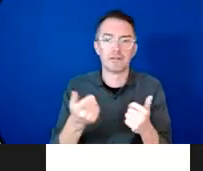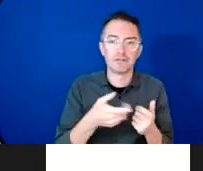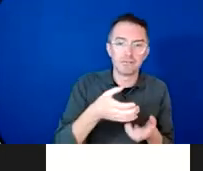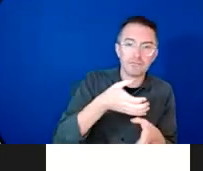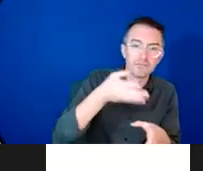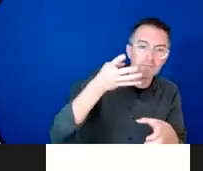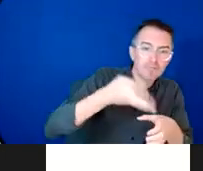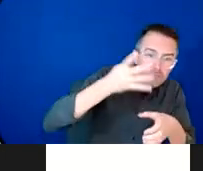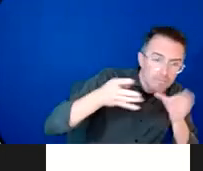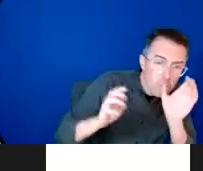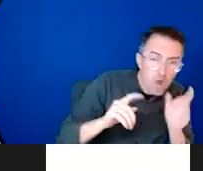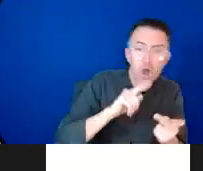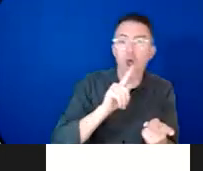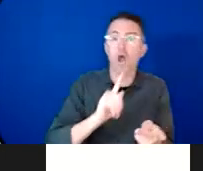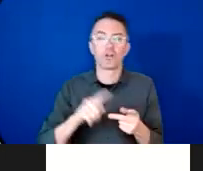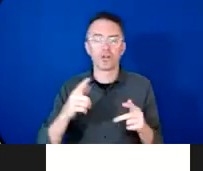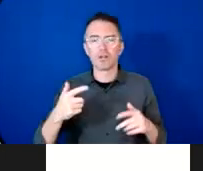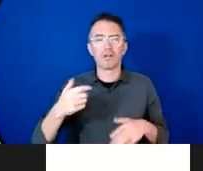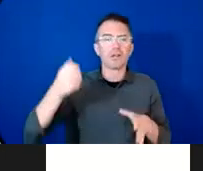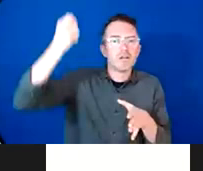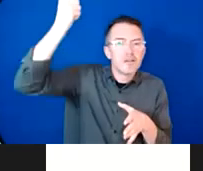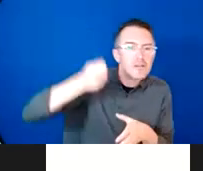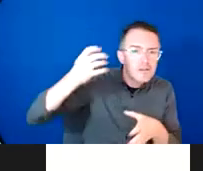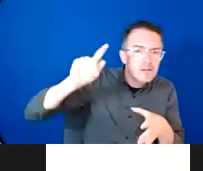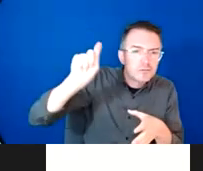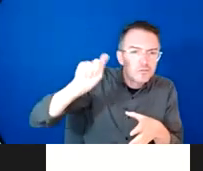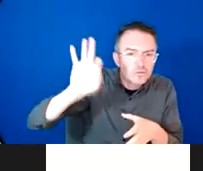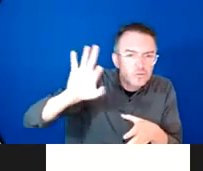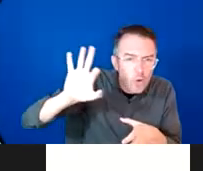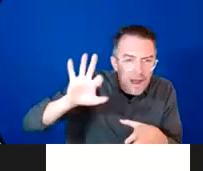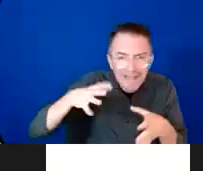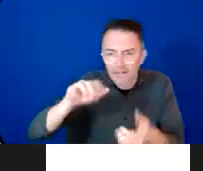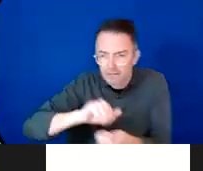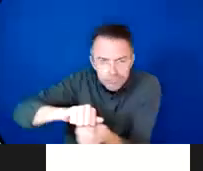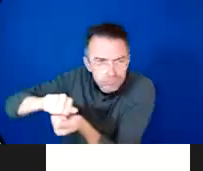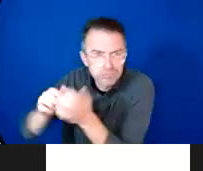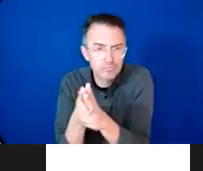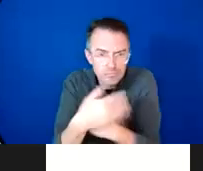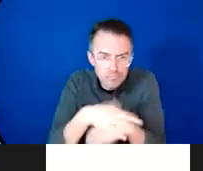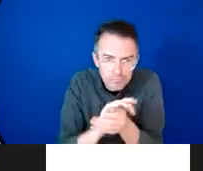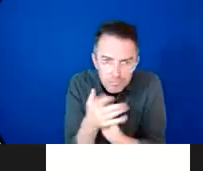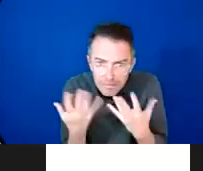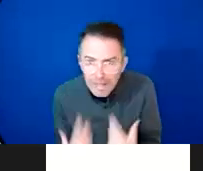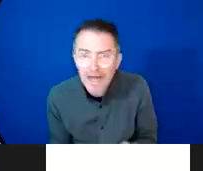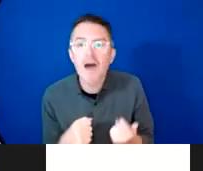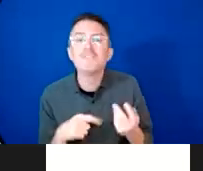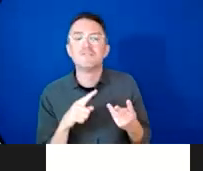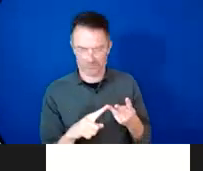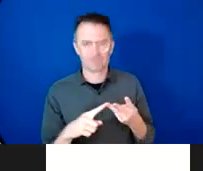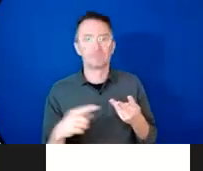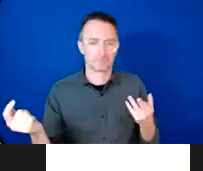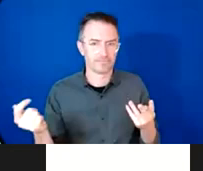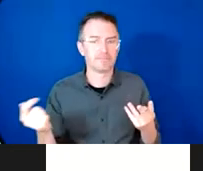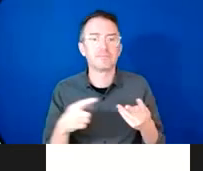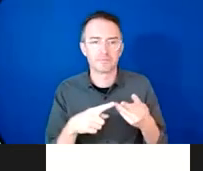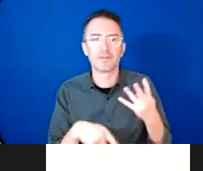adaptation benefits but broadly I think there is increasing realisation that we need to do much more to support adaptation